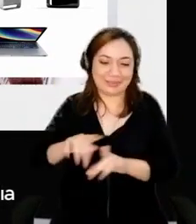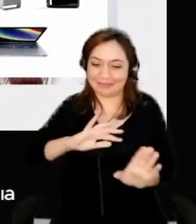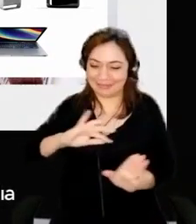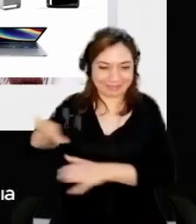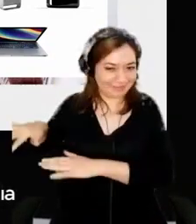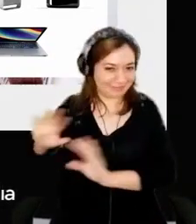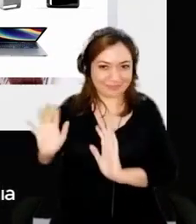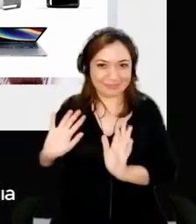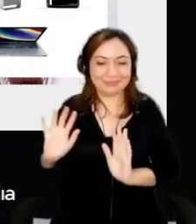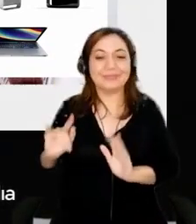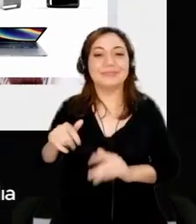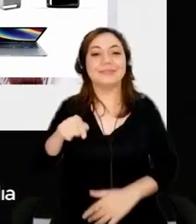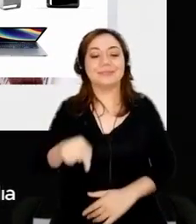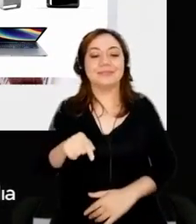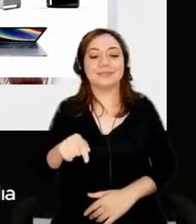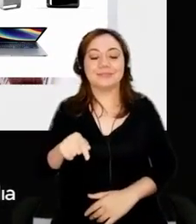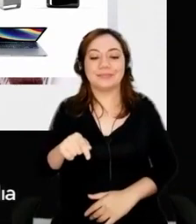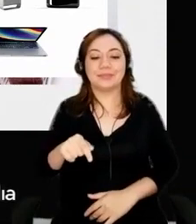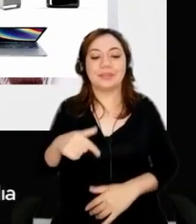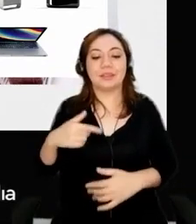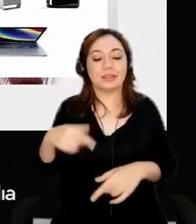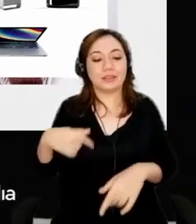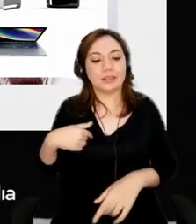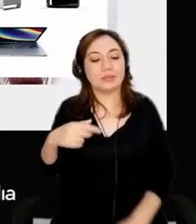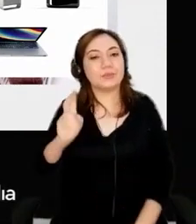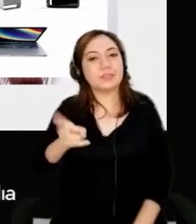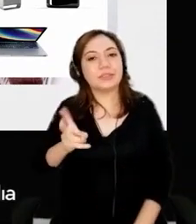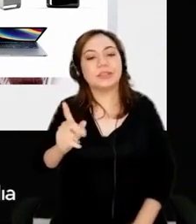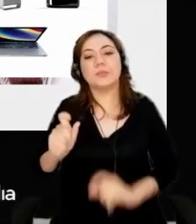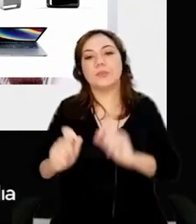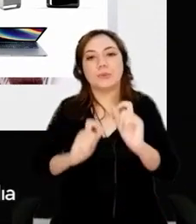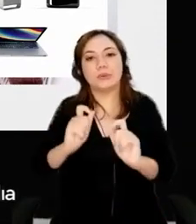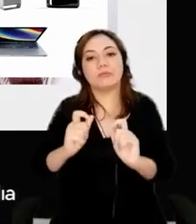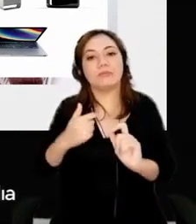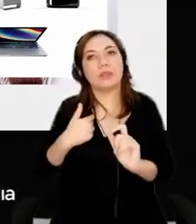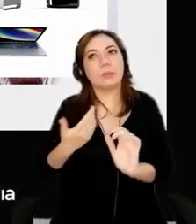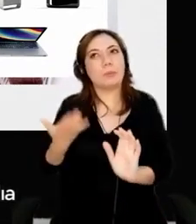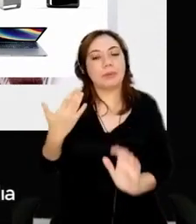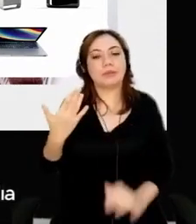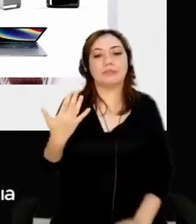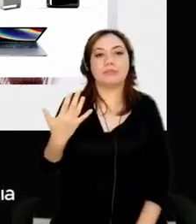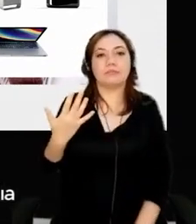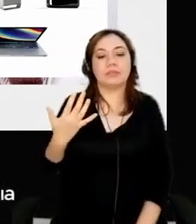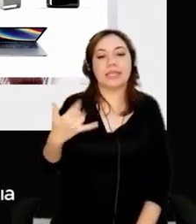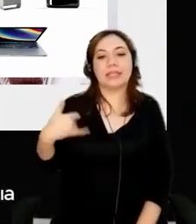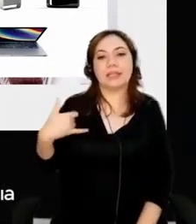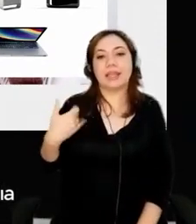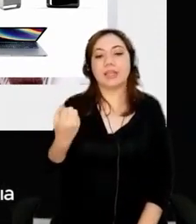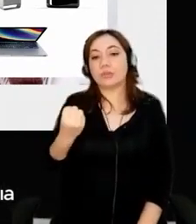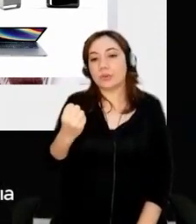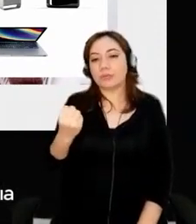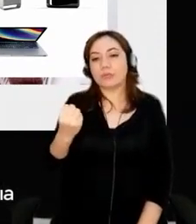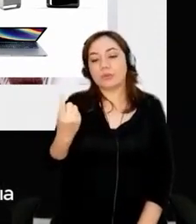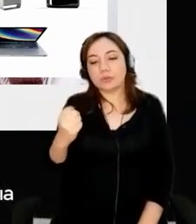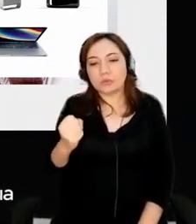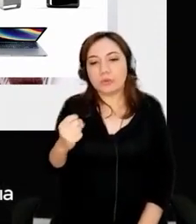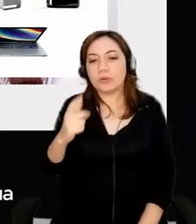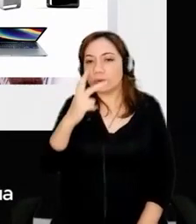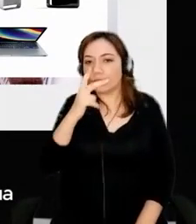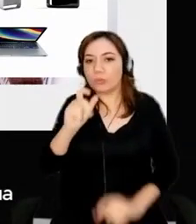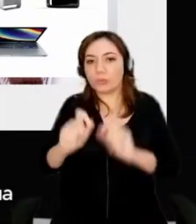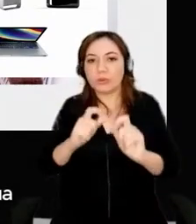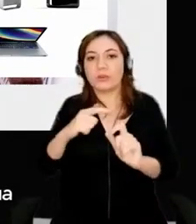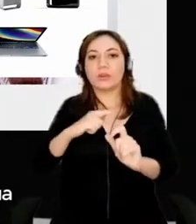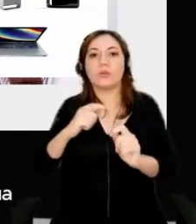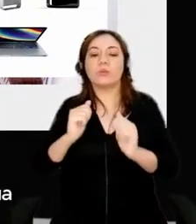So, I was always in my, when I was like eight years old, I walked, I was ice skating with my mom, and